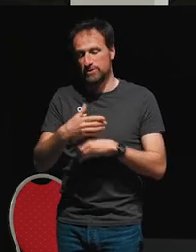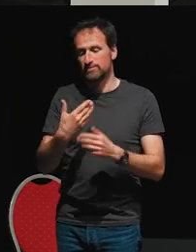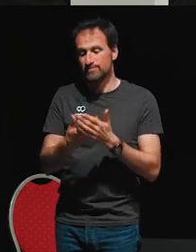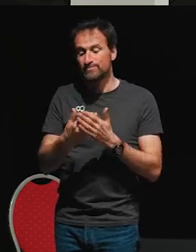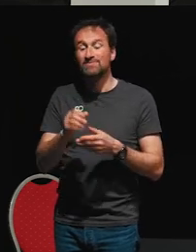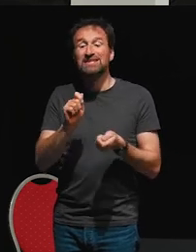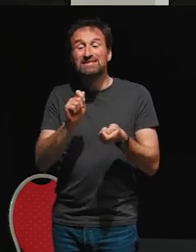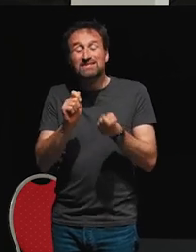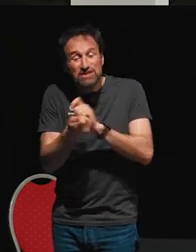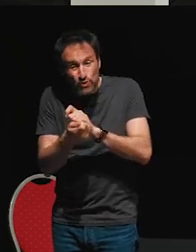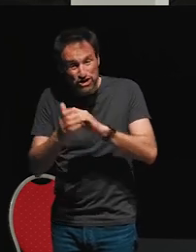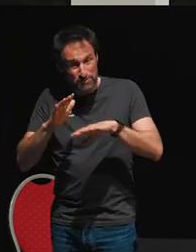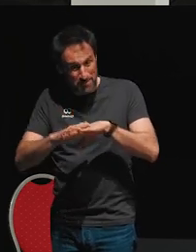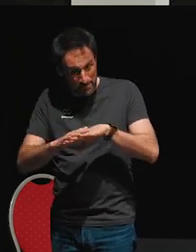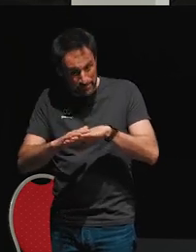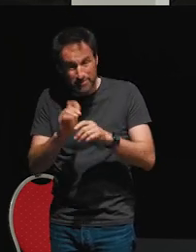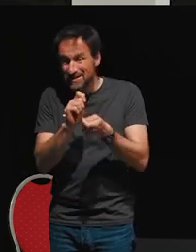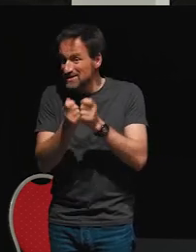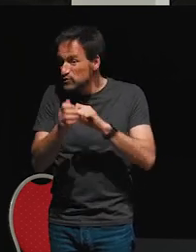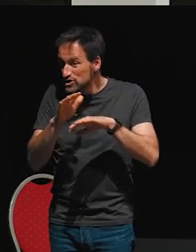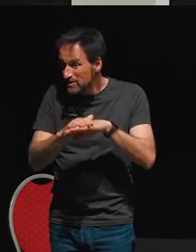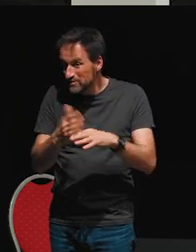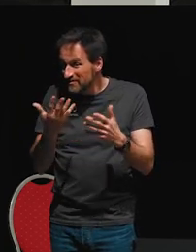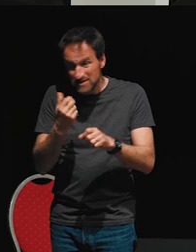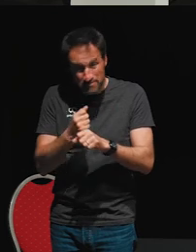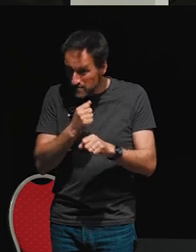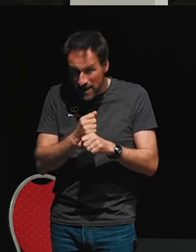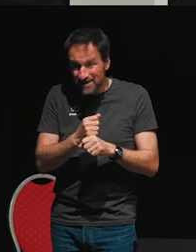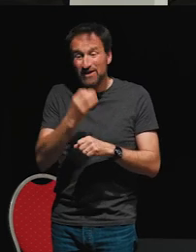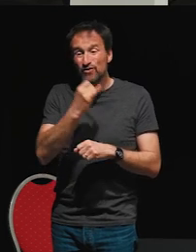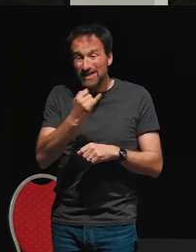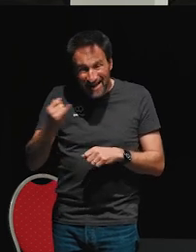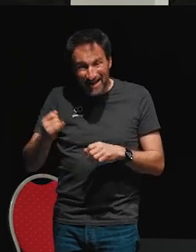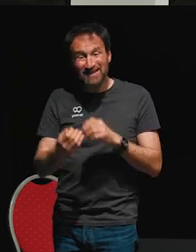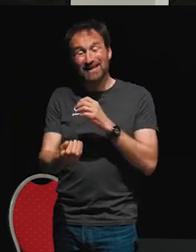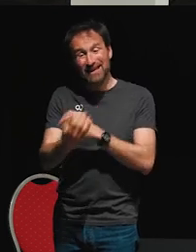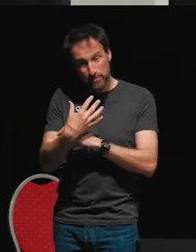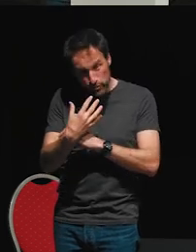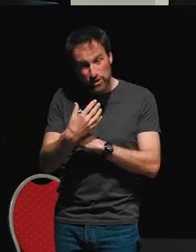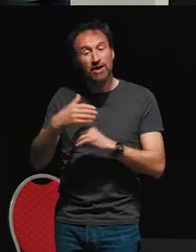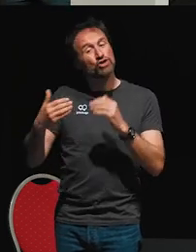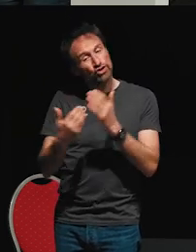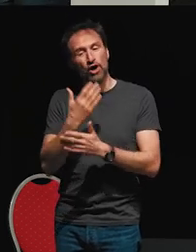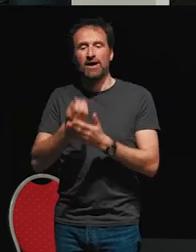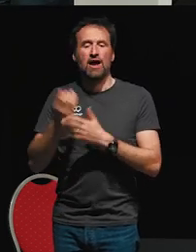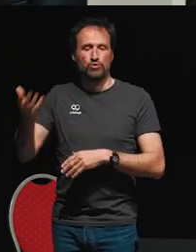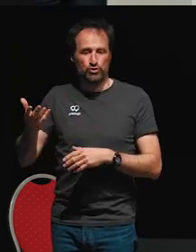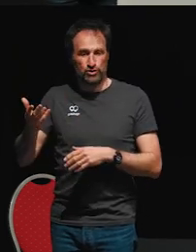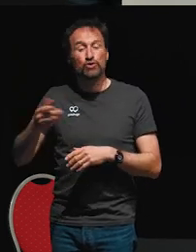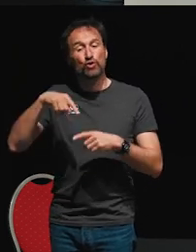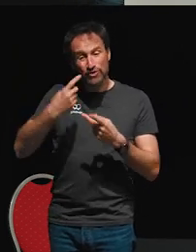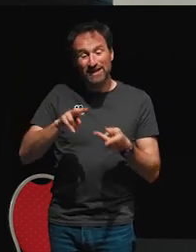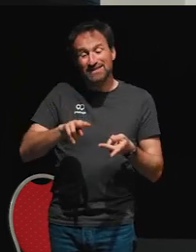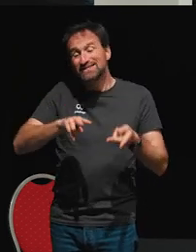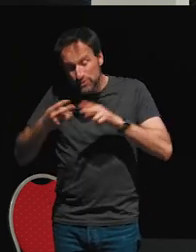And when I do that, what switch map does is for each input it creates a new output, and then it switches to that output.